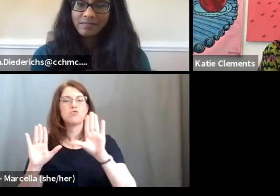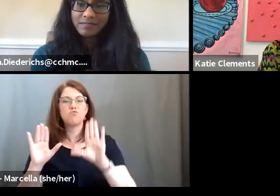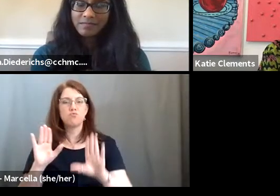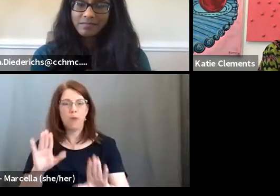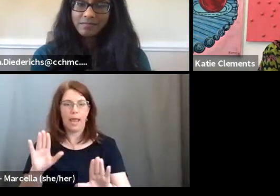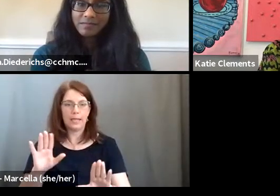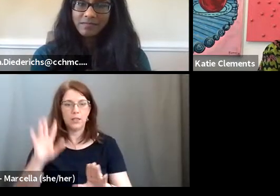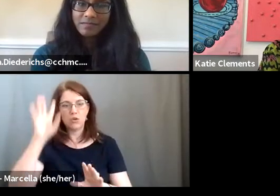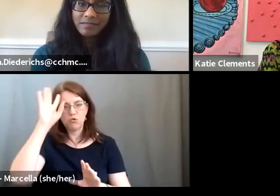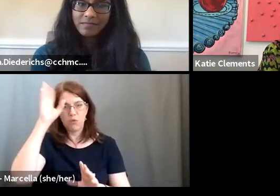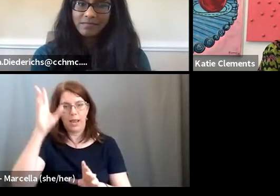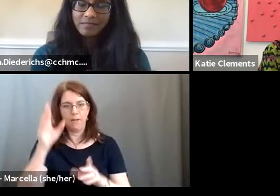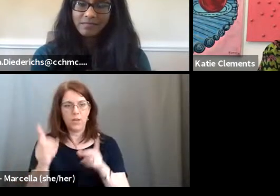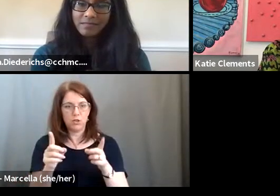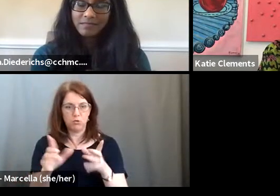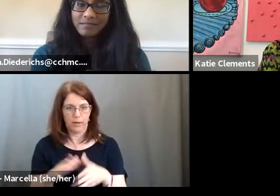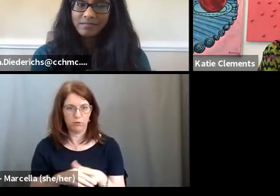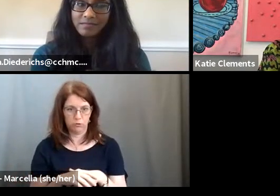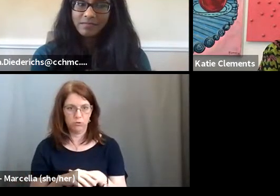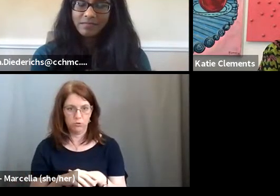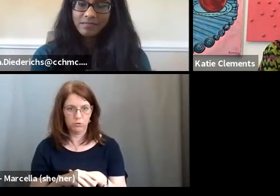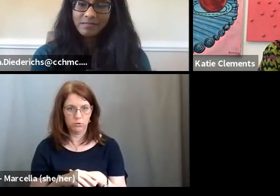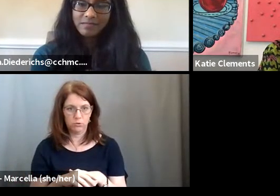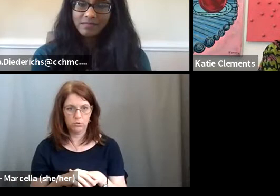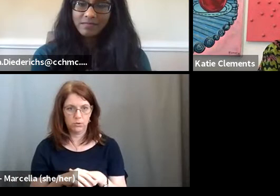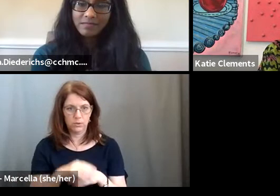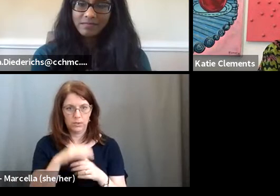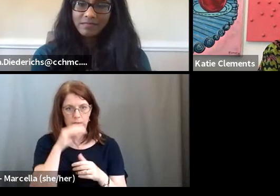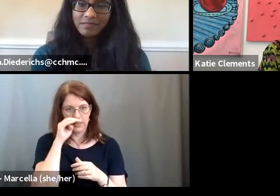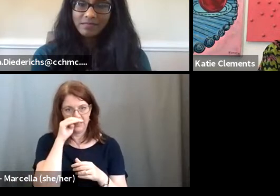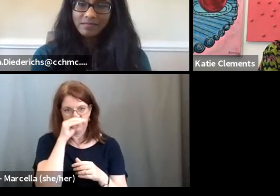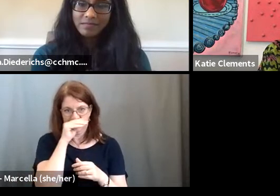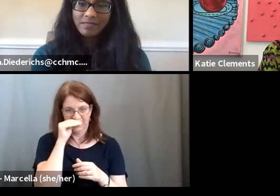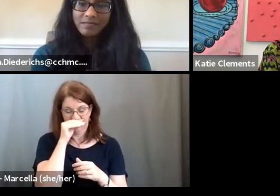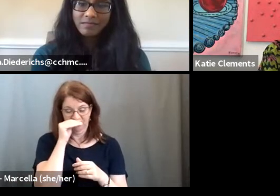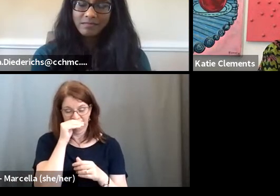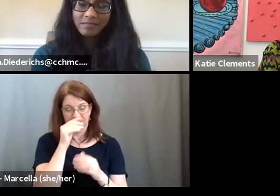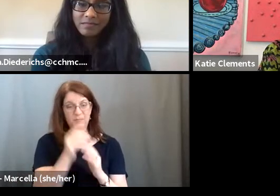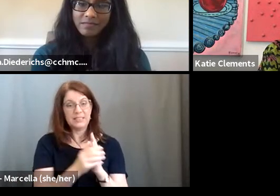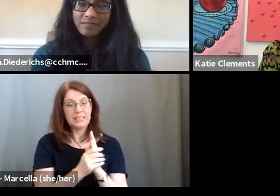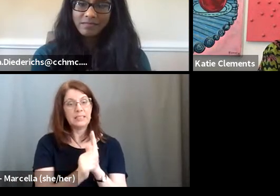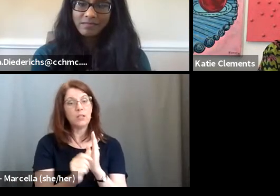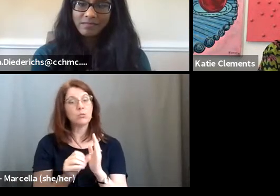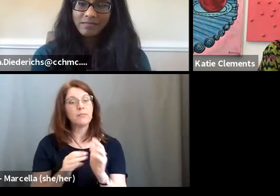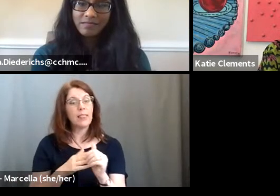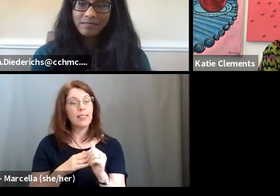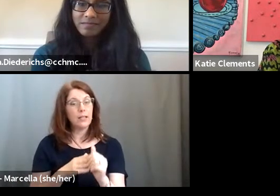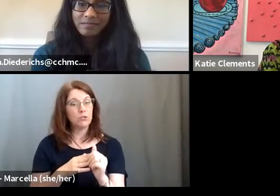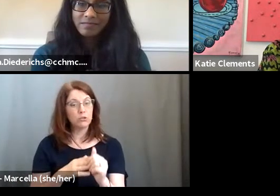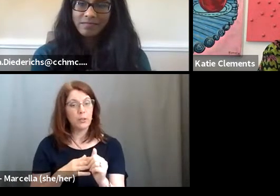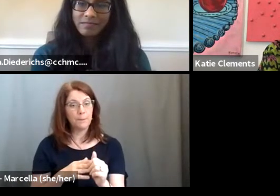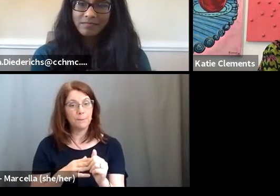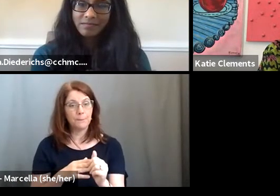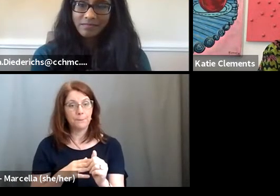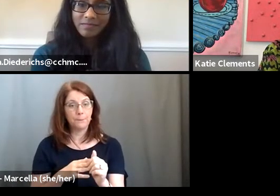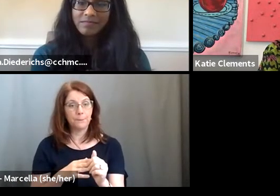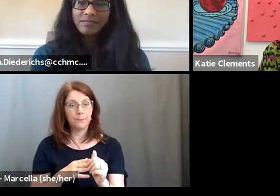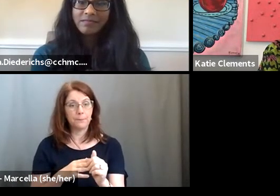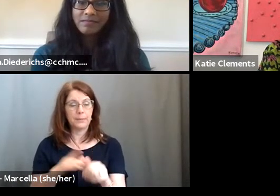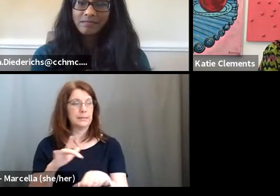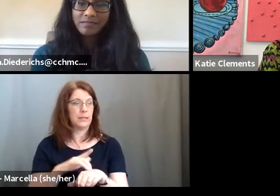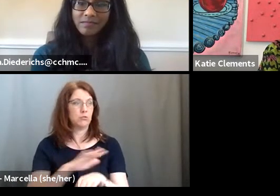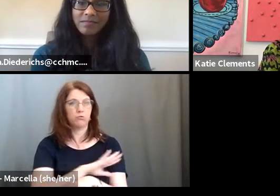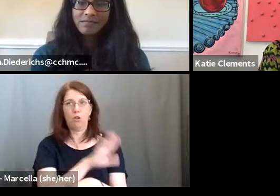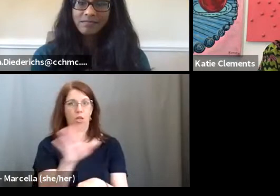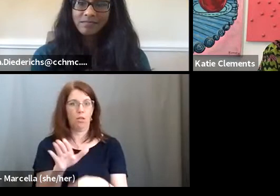director. Um, cause the, um, the skills of leadership are, are, you know, across all careers,